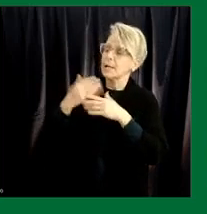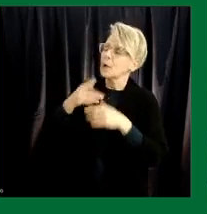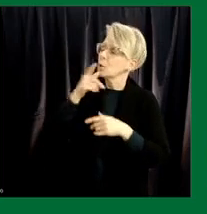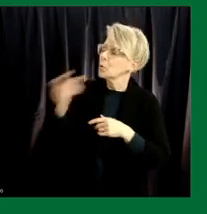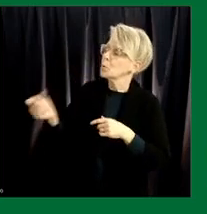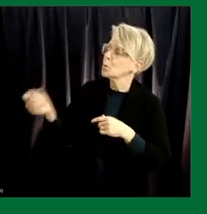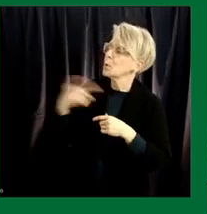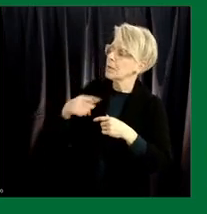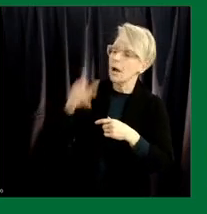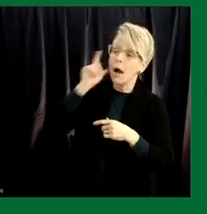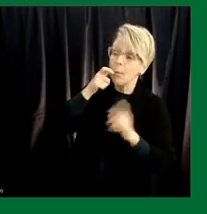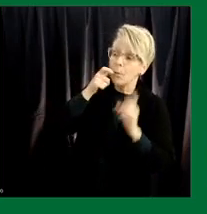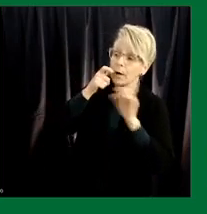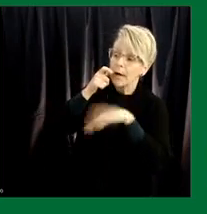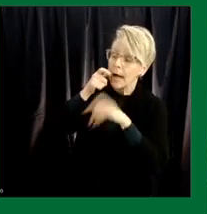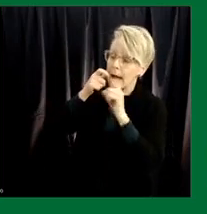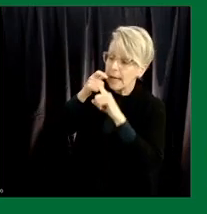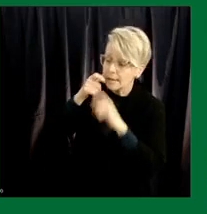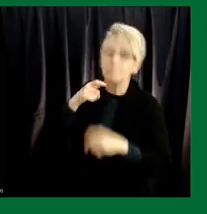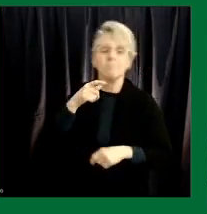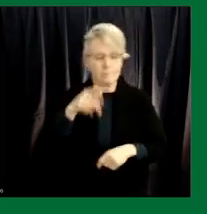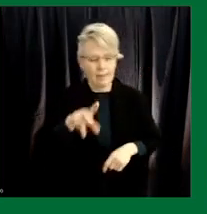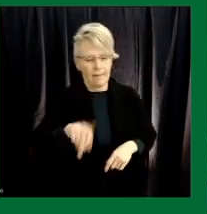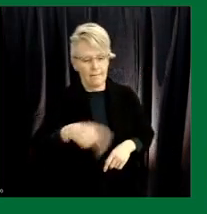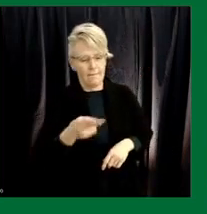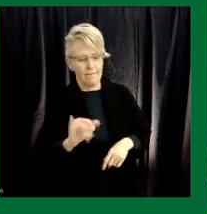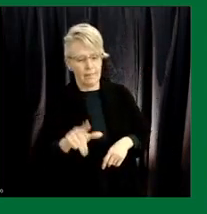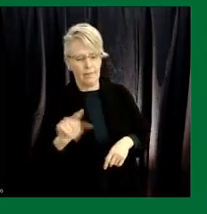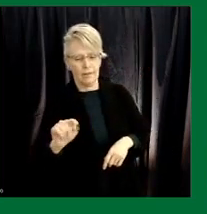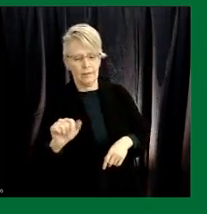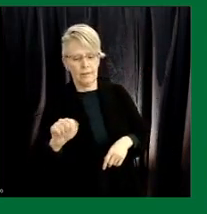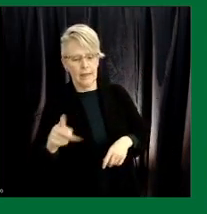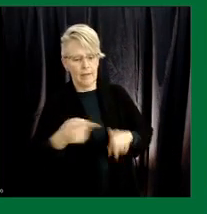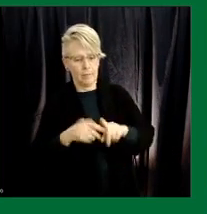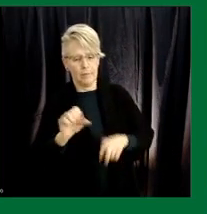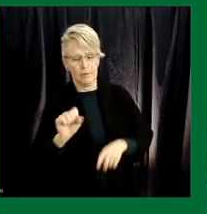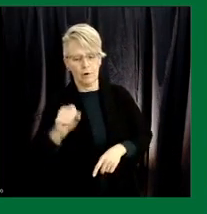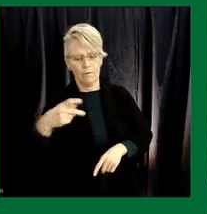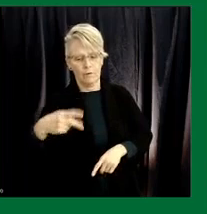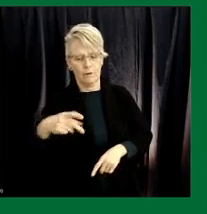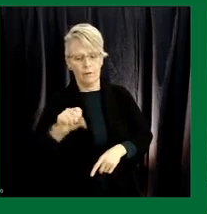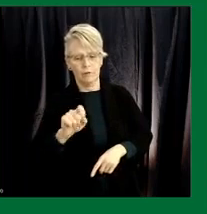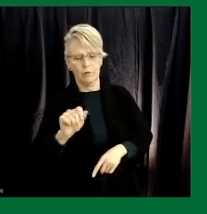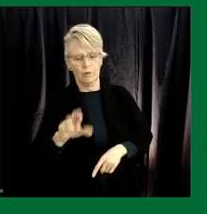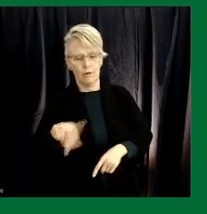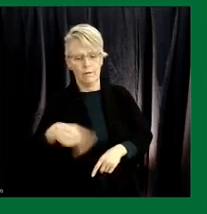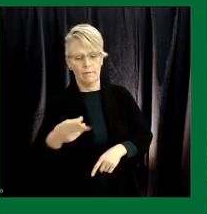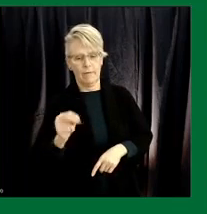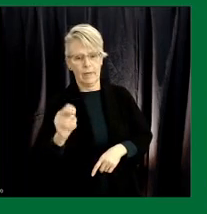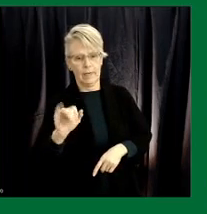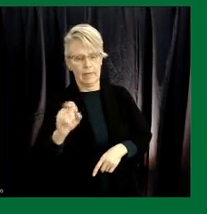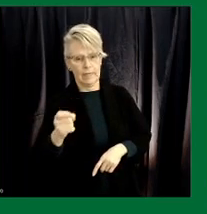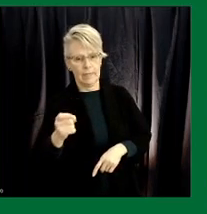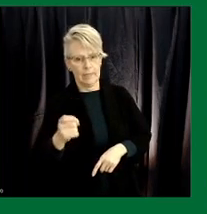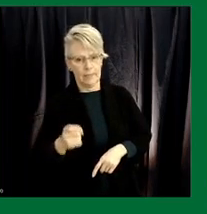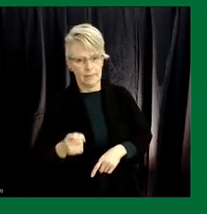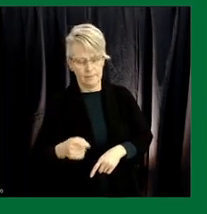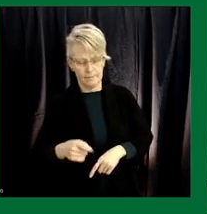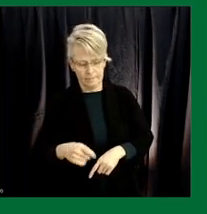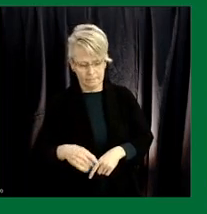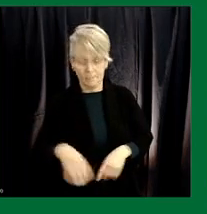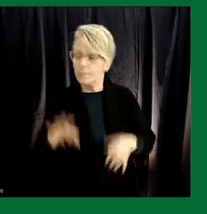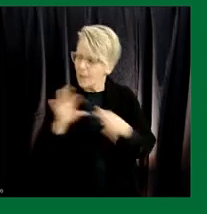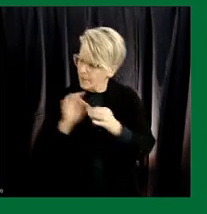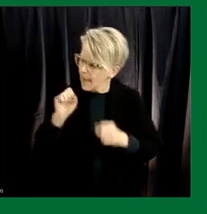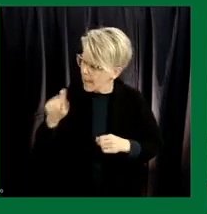we have phil tank from the star phoenix yeah uh to uh premier